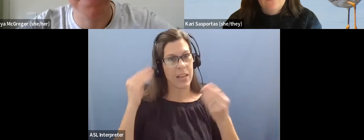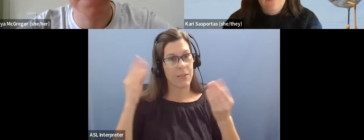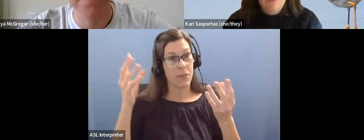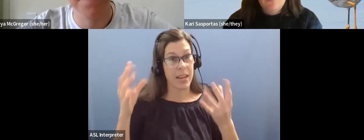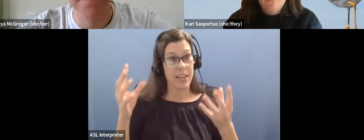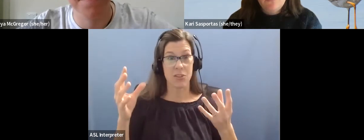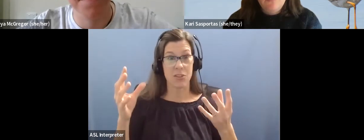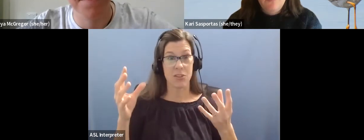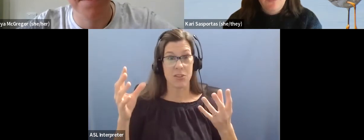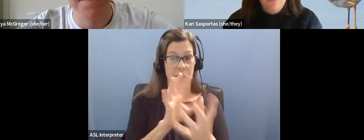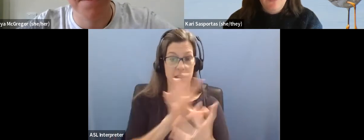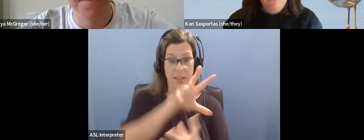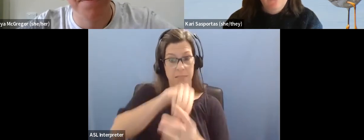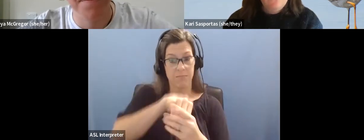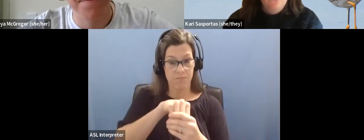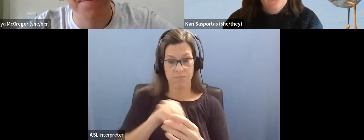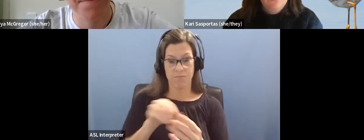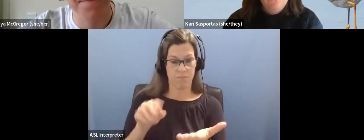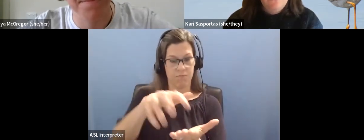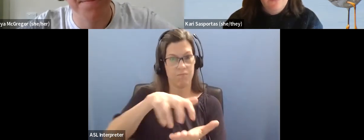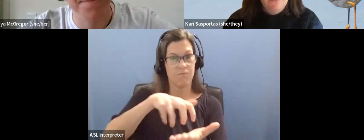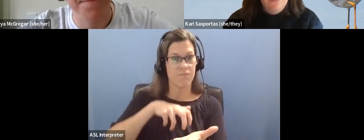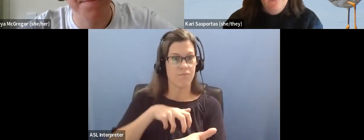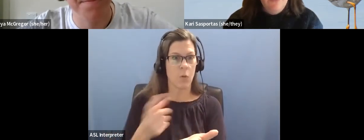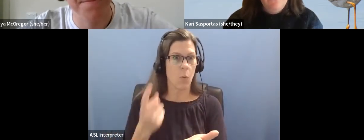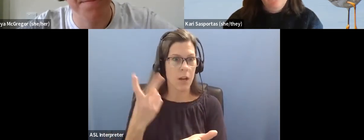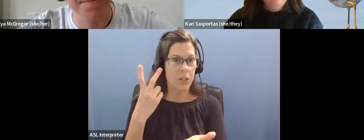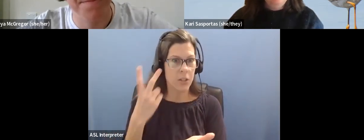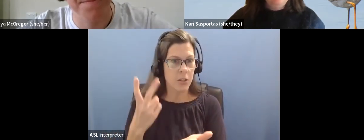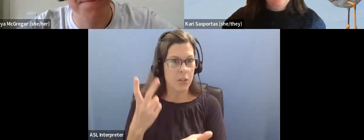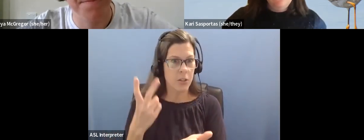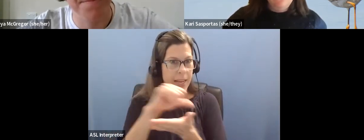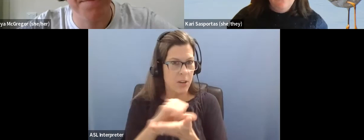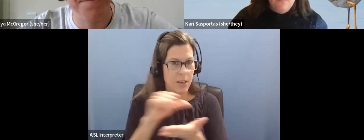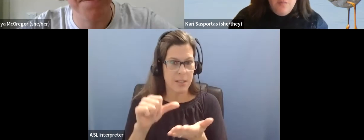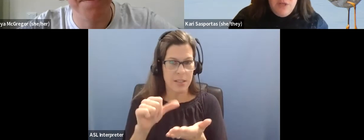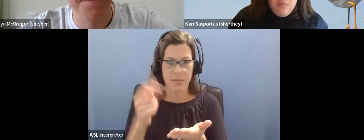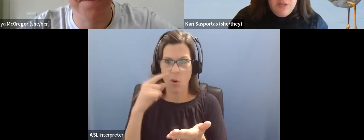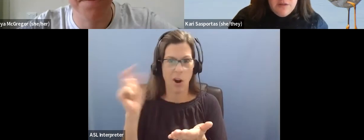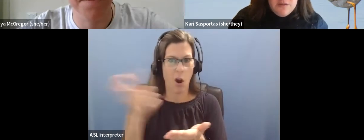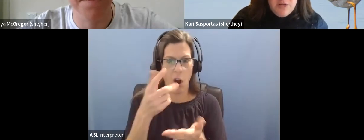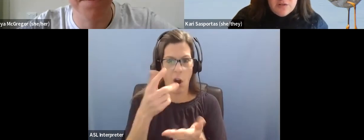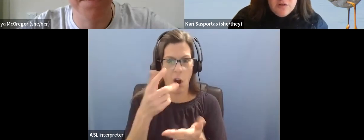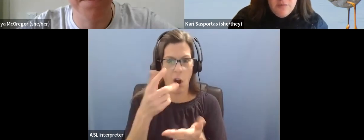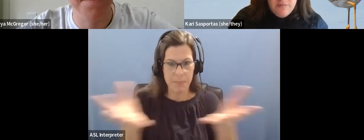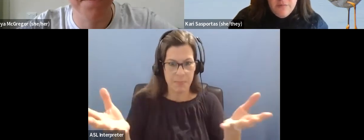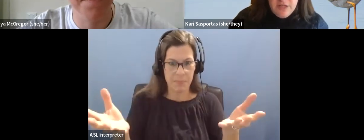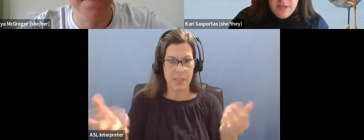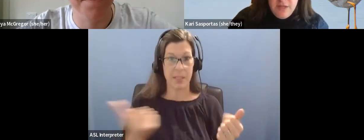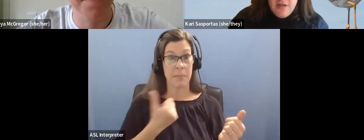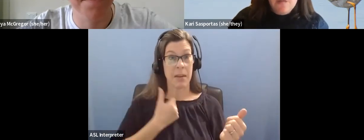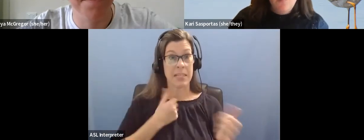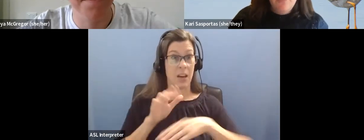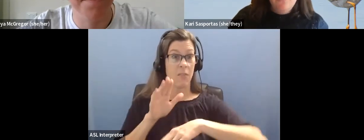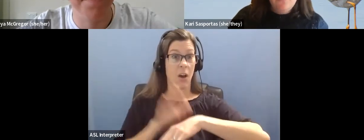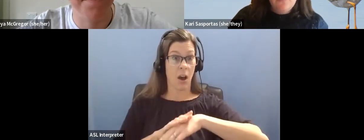or remembering the trip and answering questions. Um, and I think for me being on the spectrum, I'm like